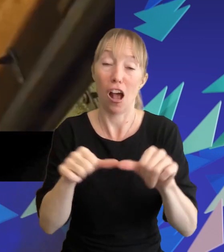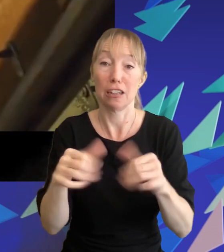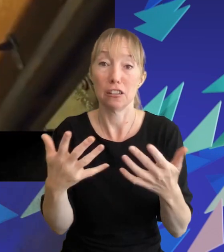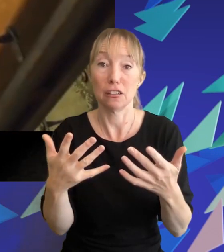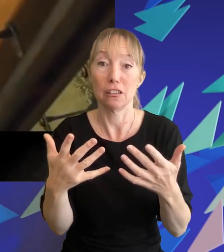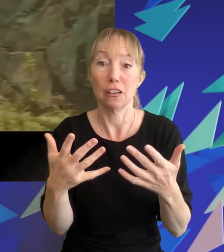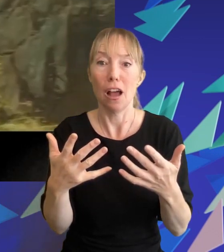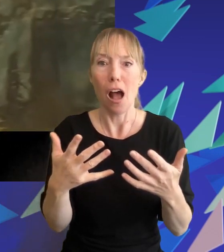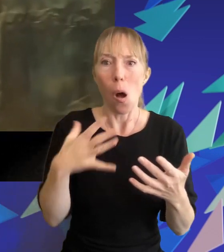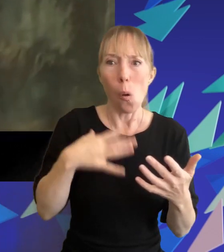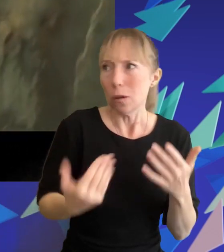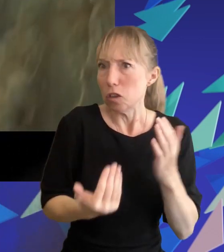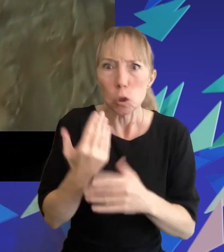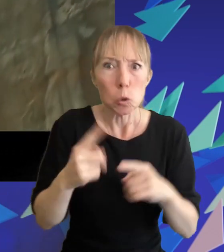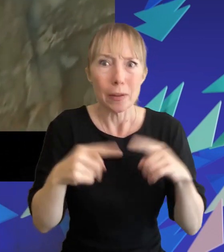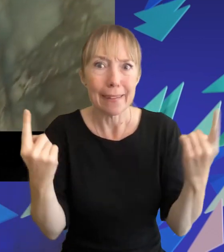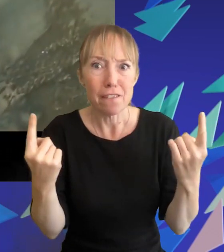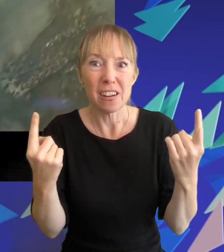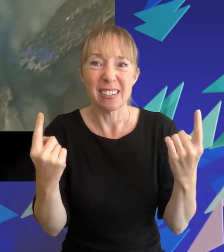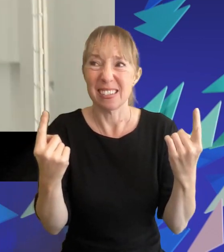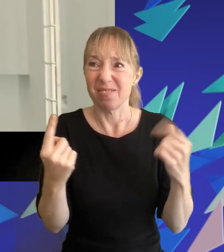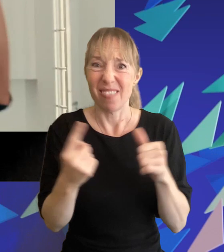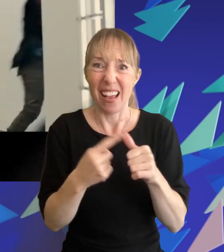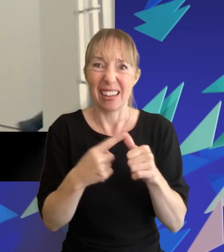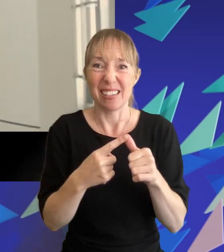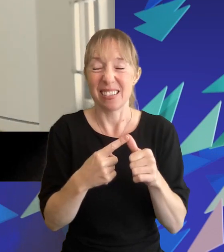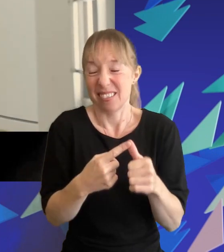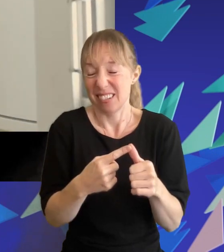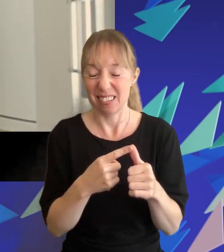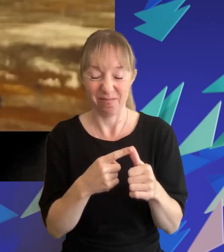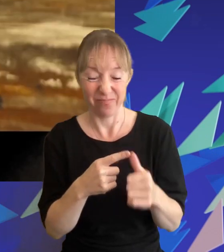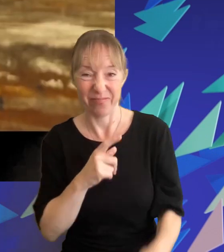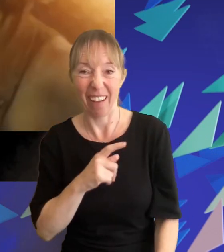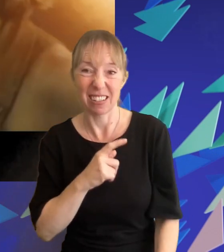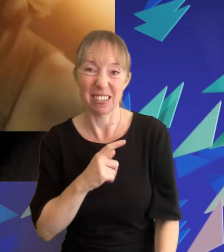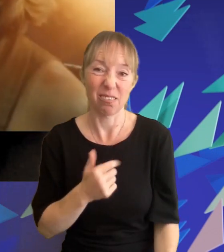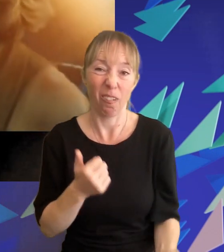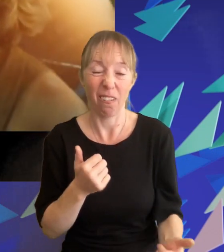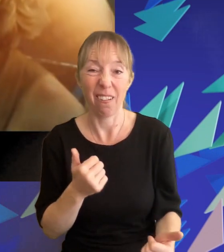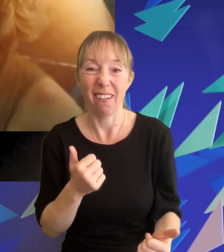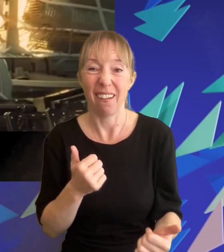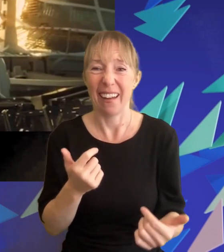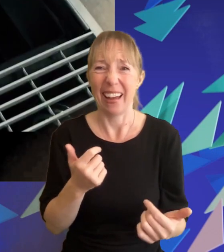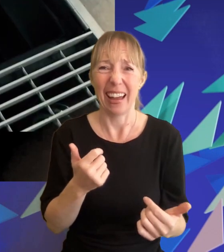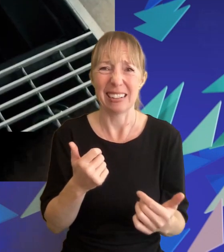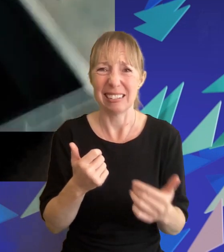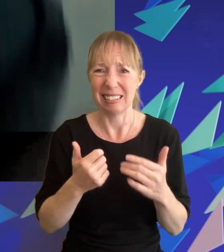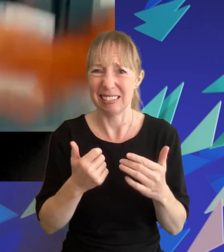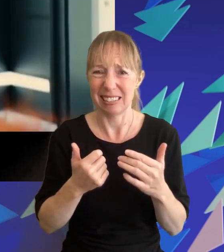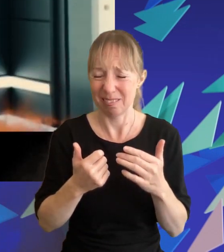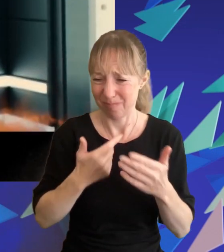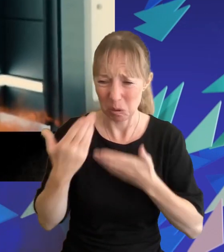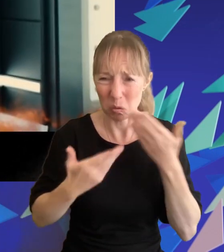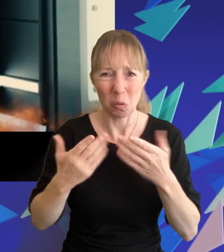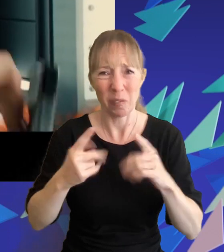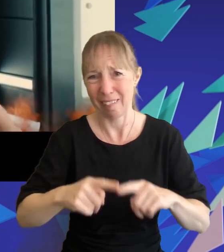was what the genre was craving allegiance served us lukewarm character development and a logical plot which varied drastically from the novel